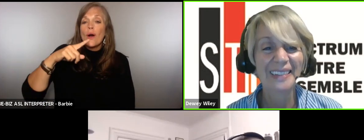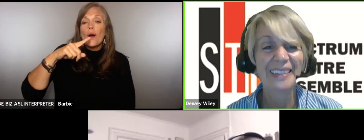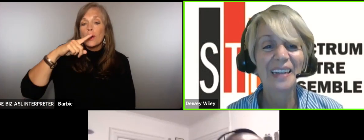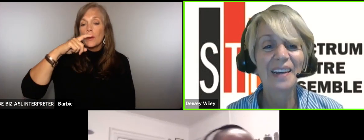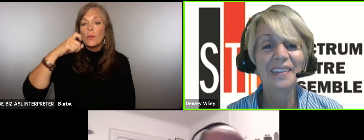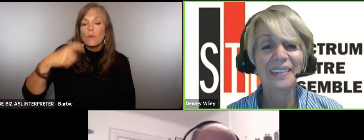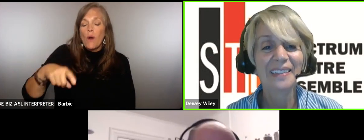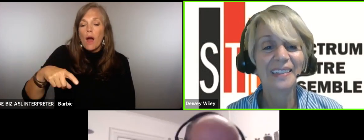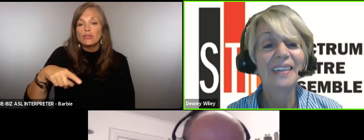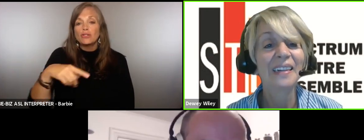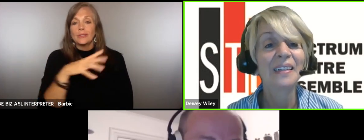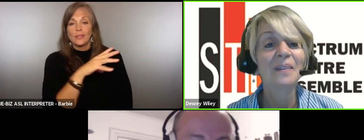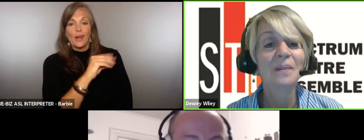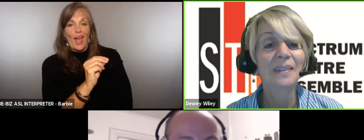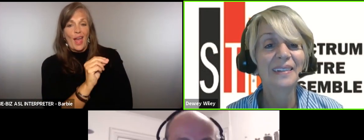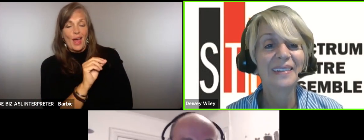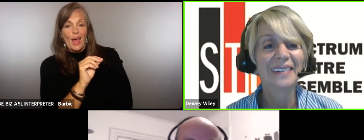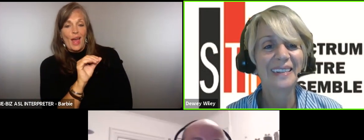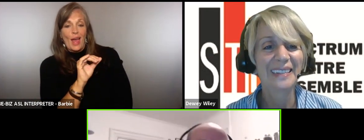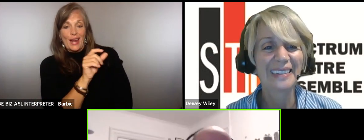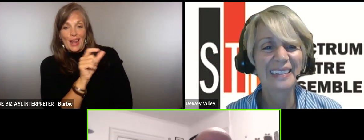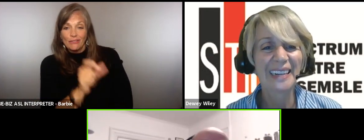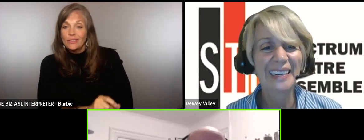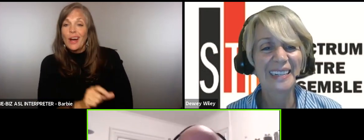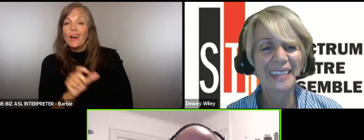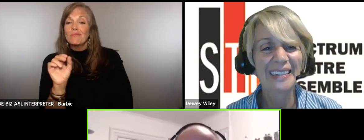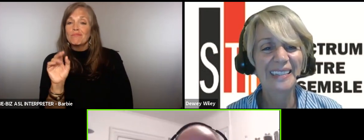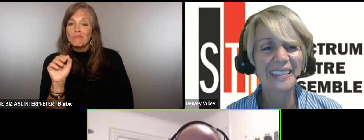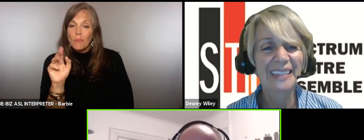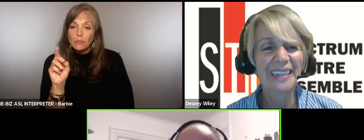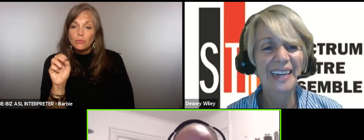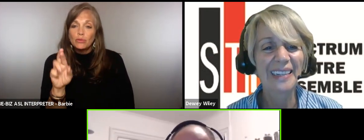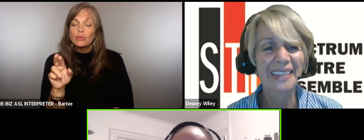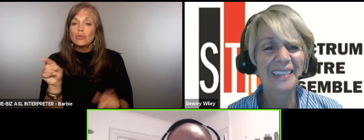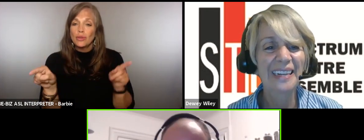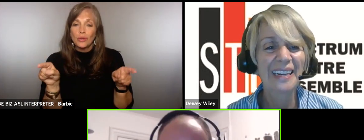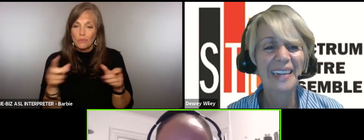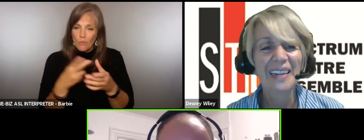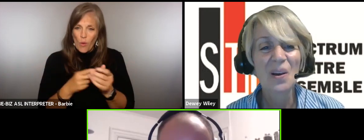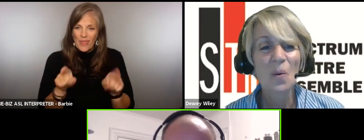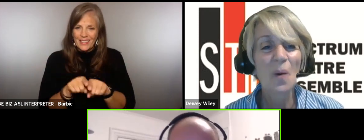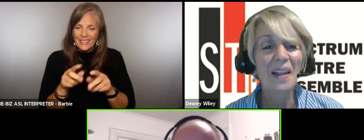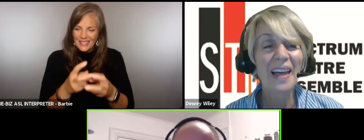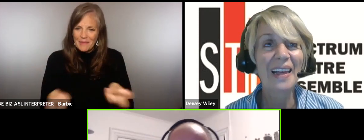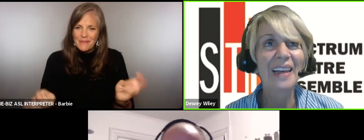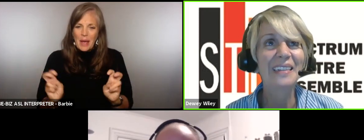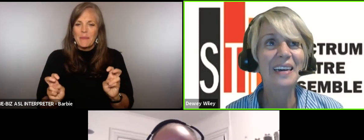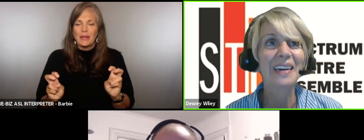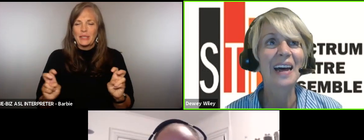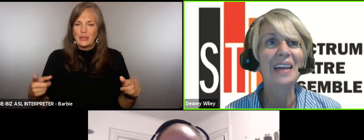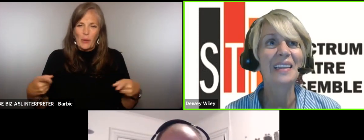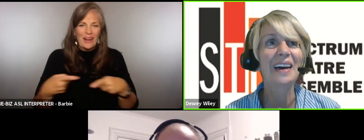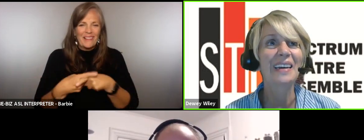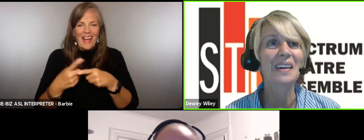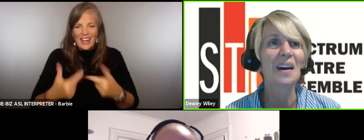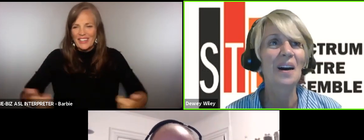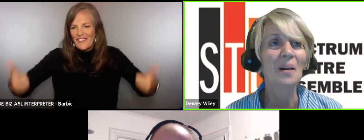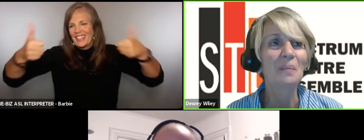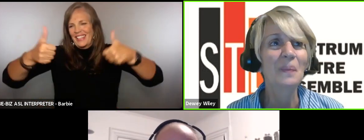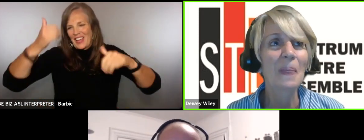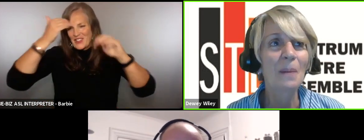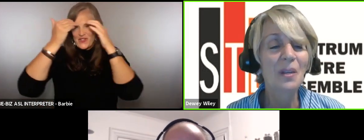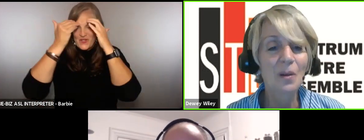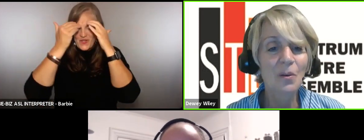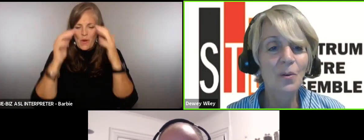oh my goodness what what a clash of the titans that was you know yeah well and and like